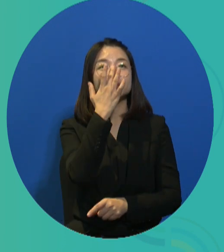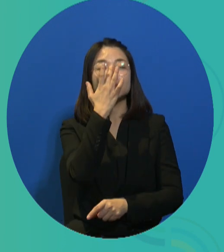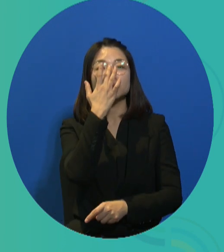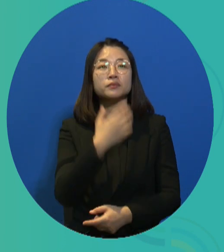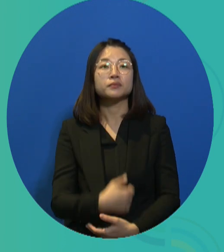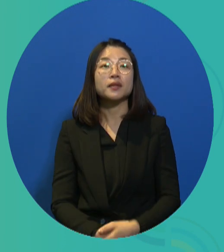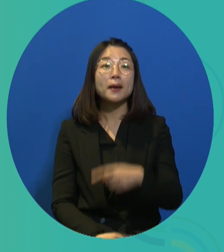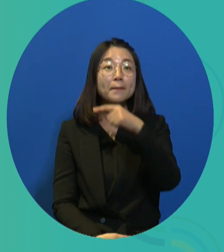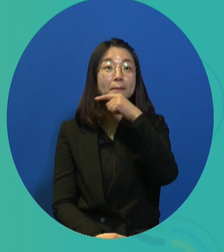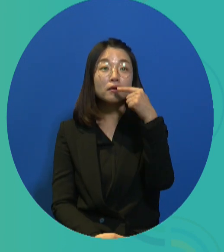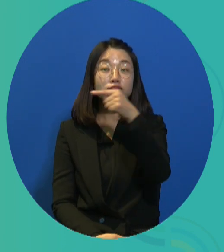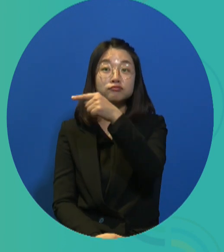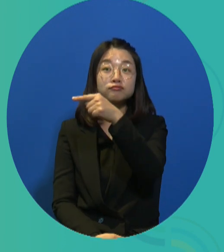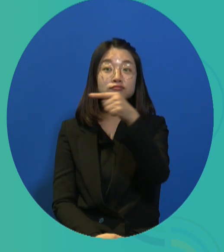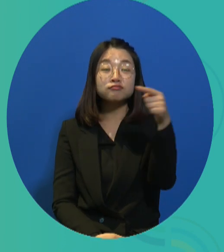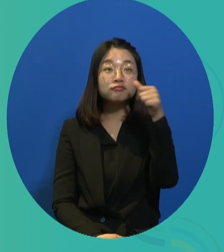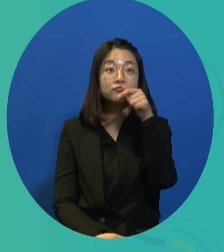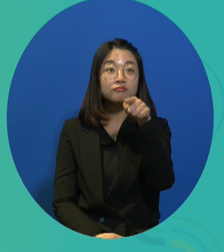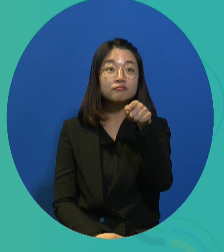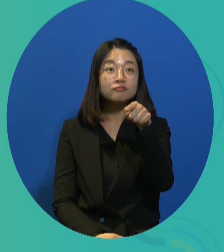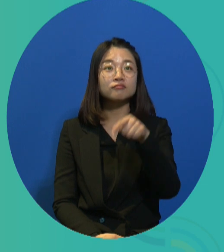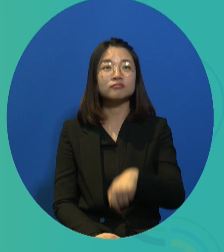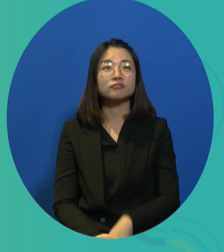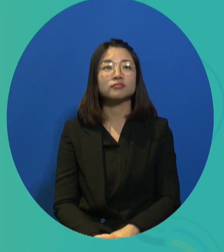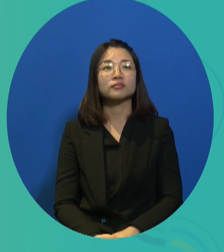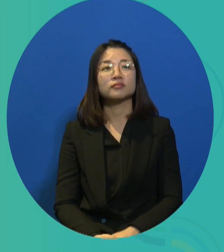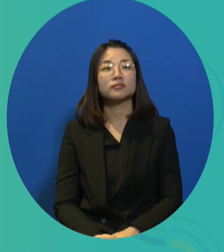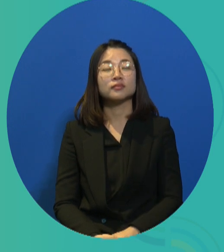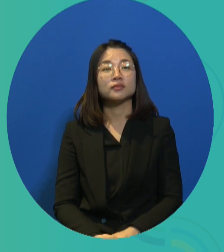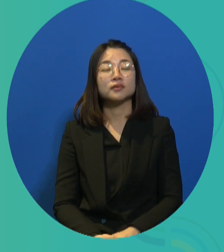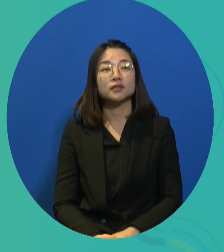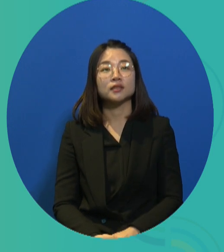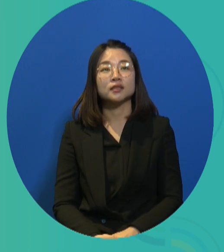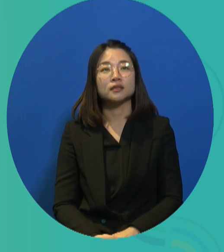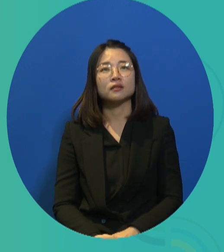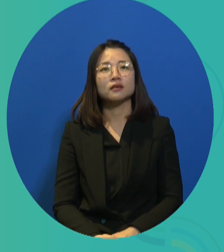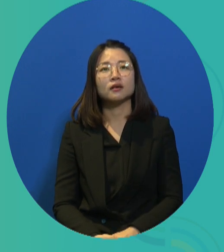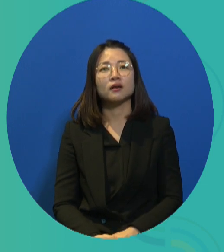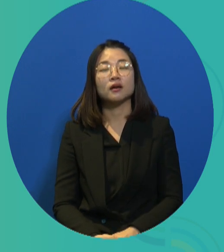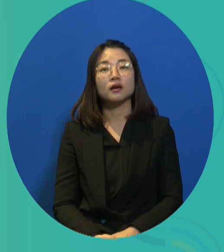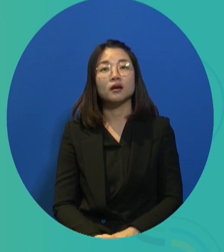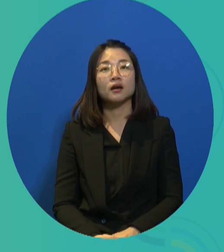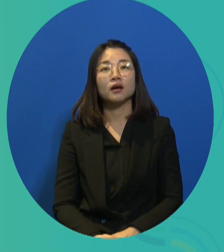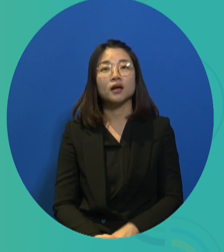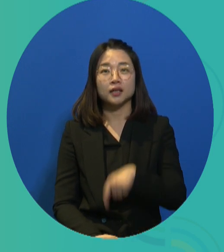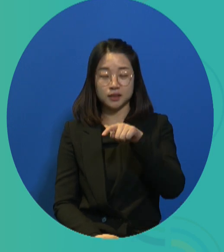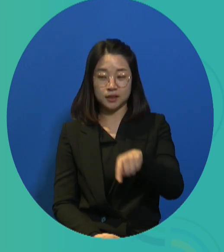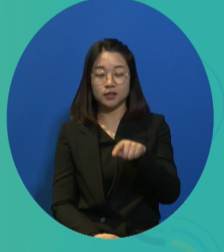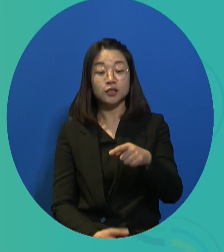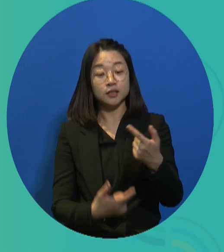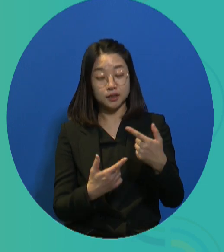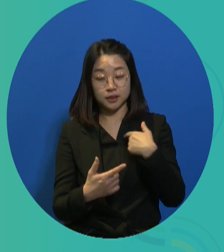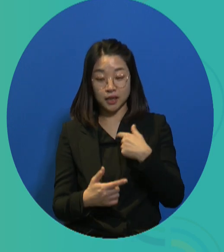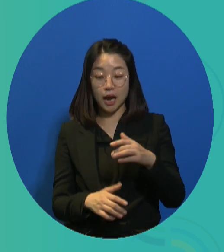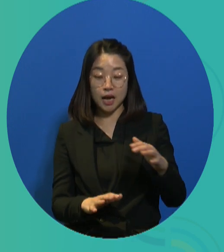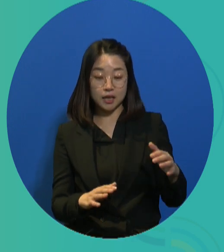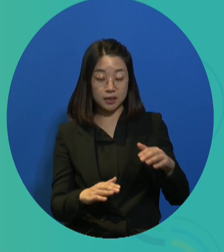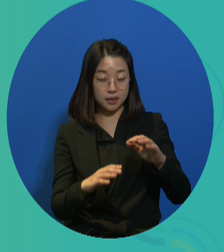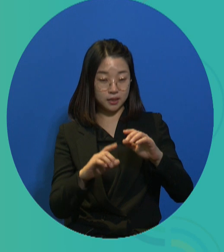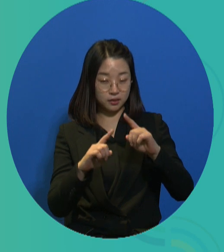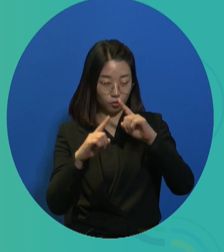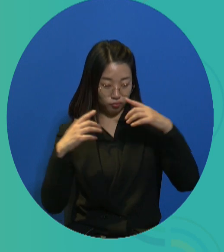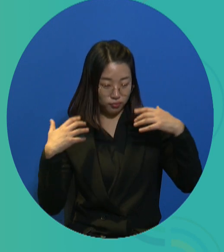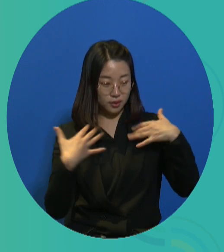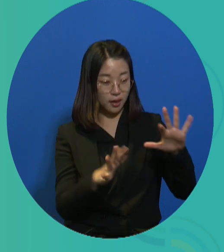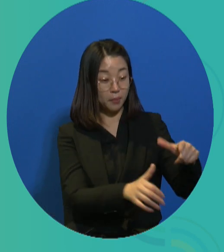the Institute suggested here, what you see on the red, that the state provide climate jobs directly in the